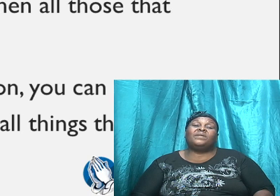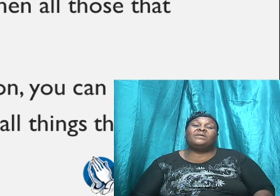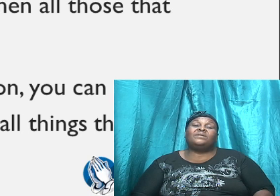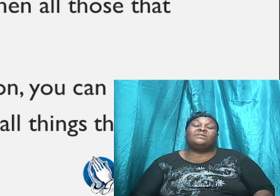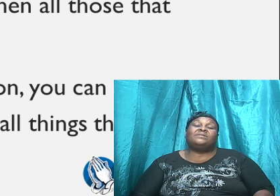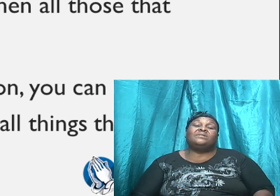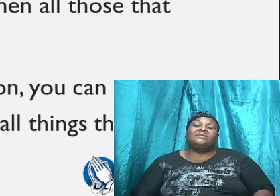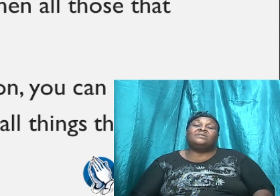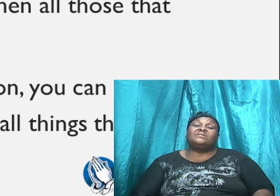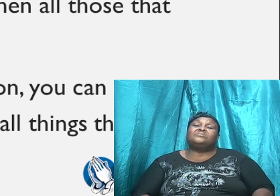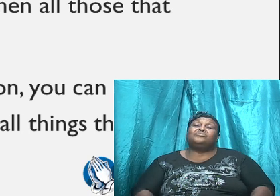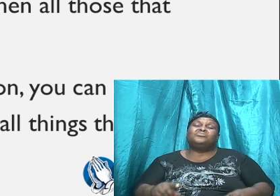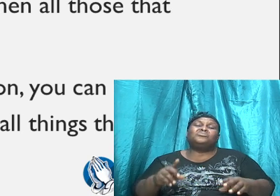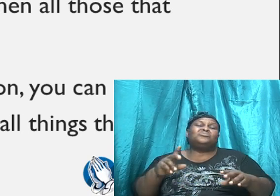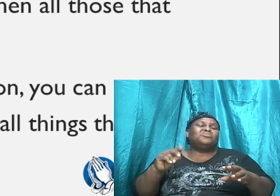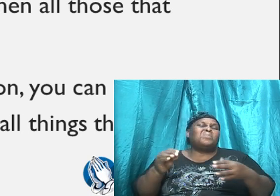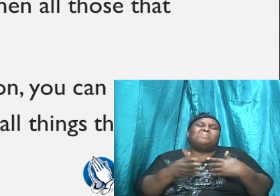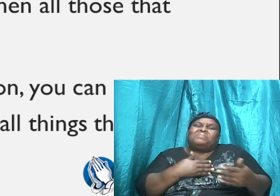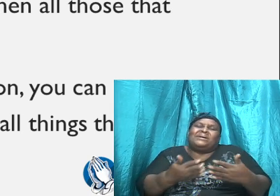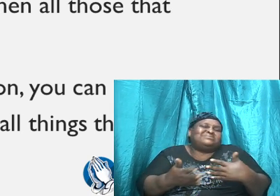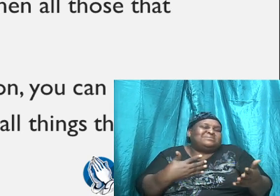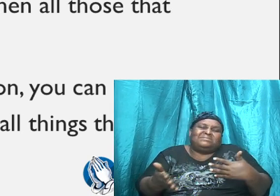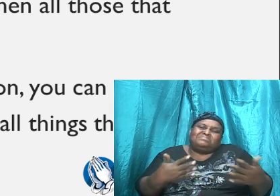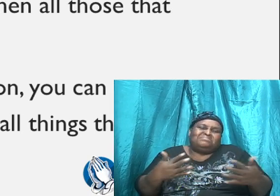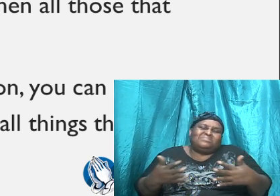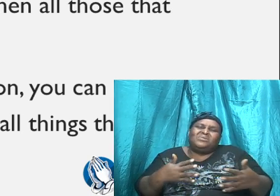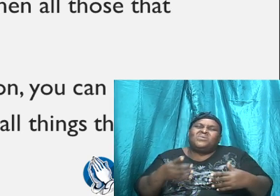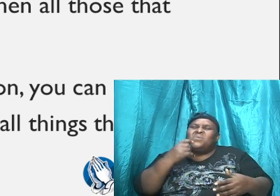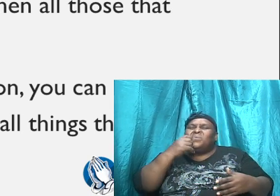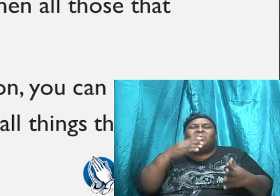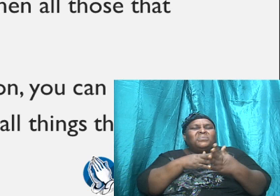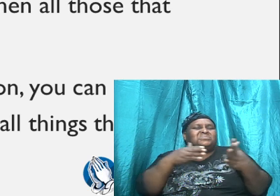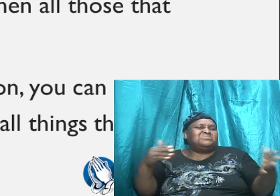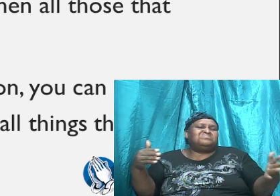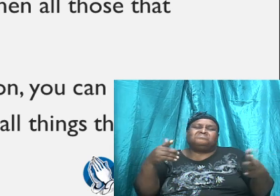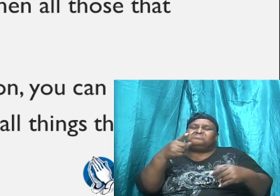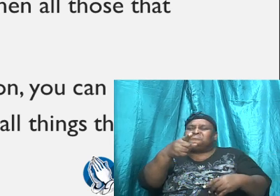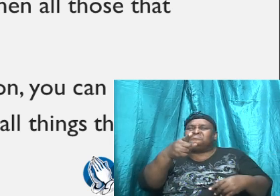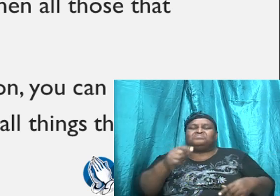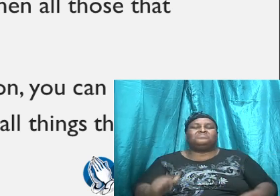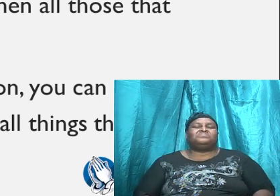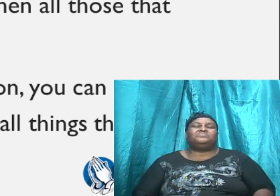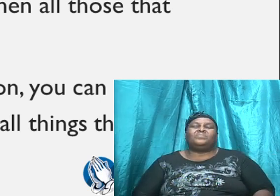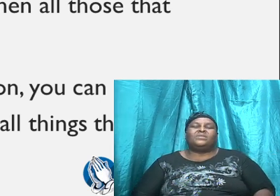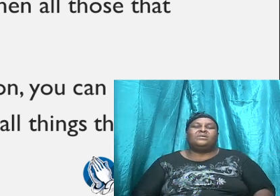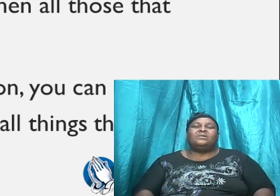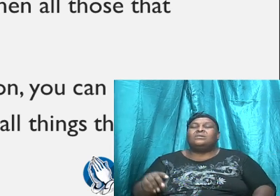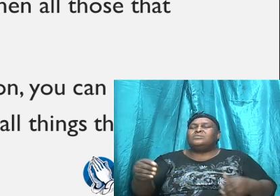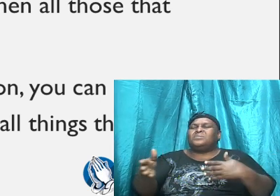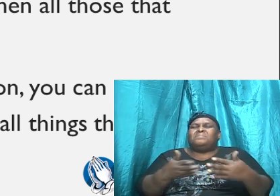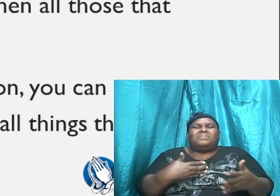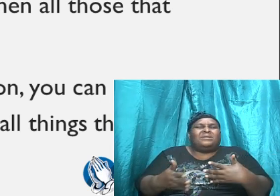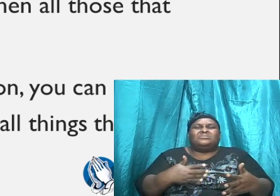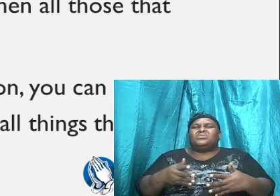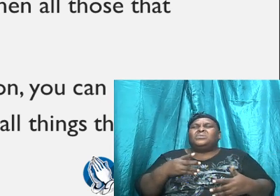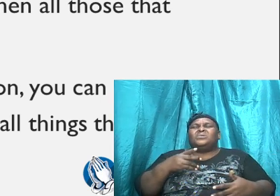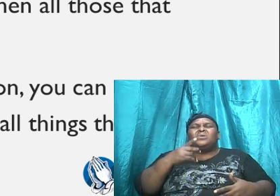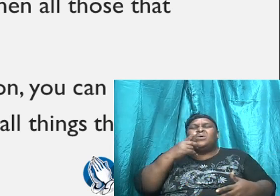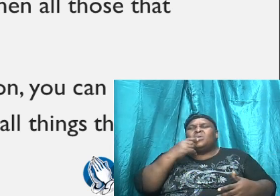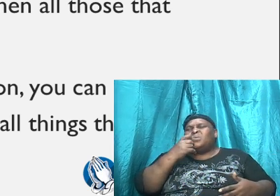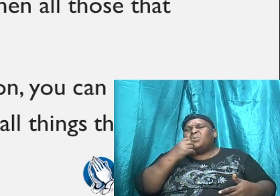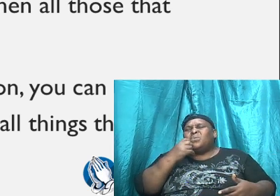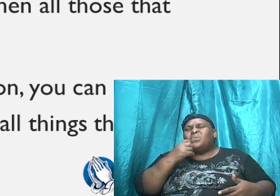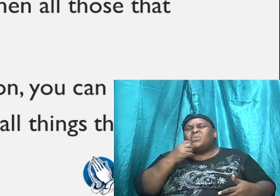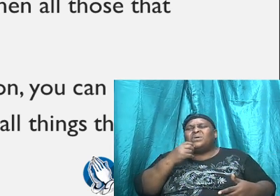then it doesn't matter, you know, who is against you, it doesn't matter who is trying to bring you down,